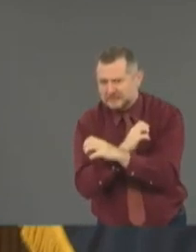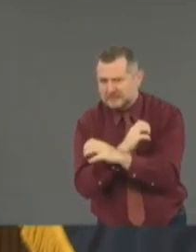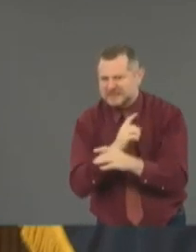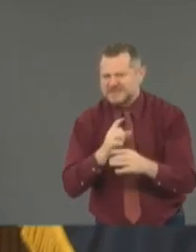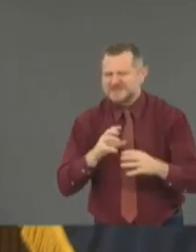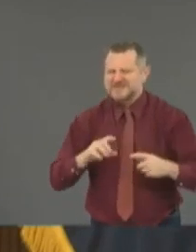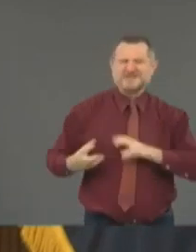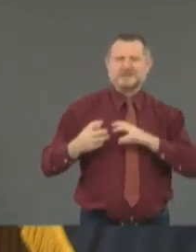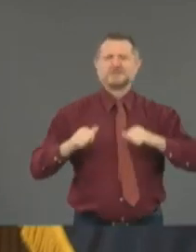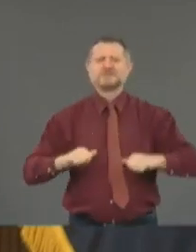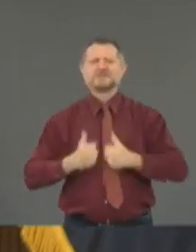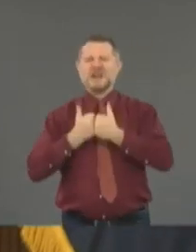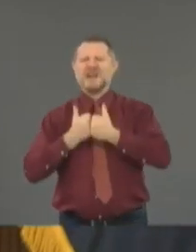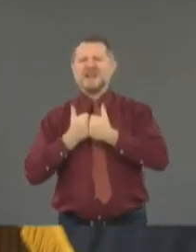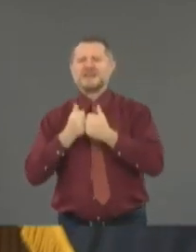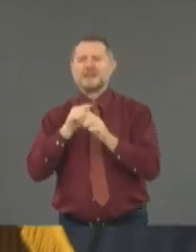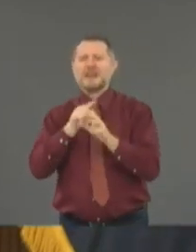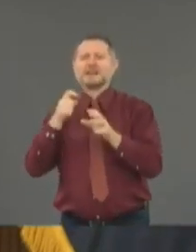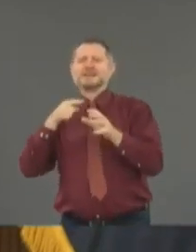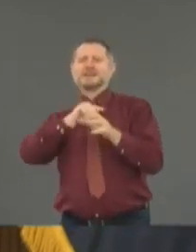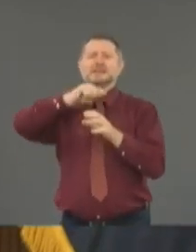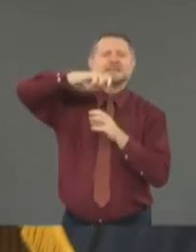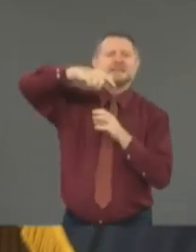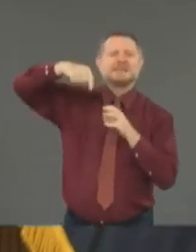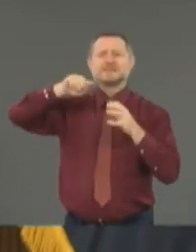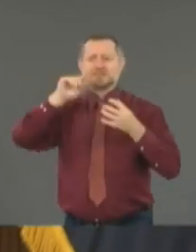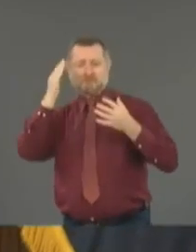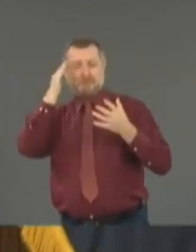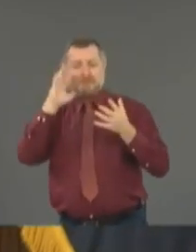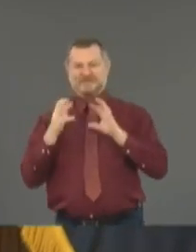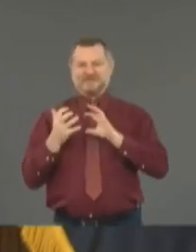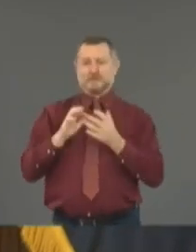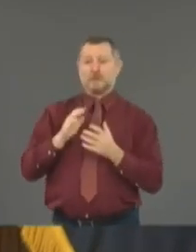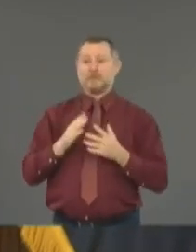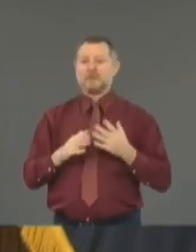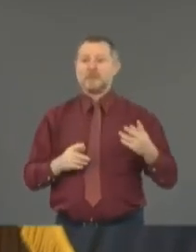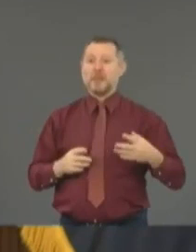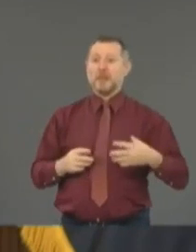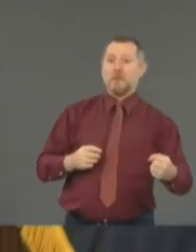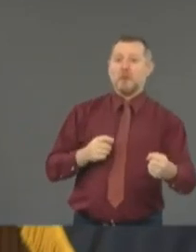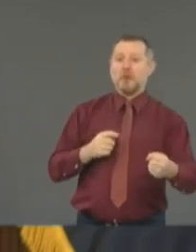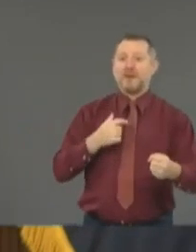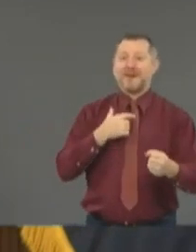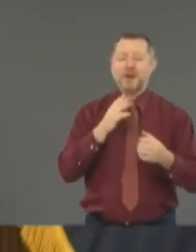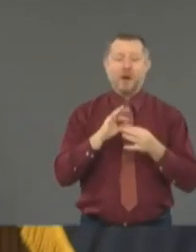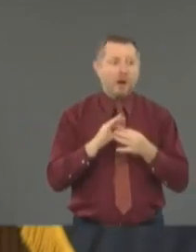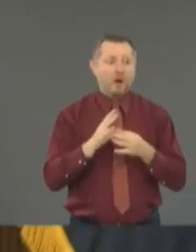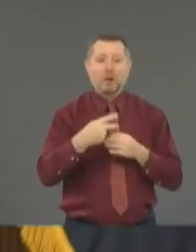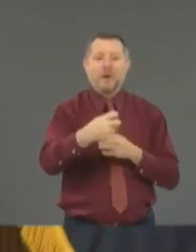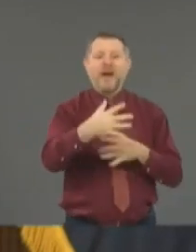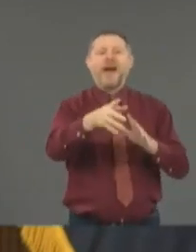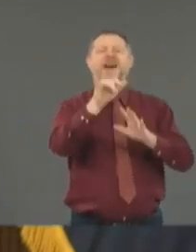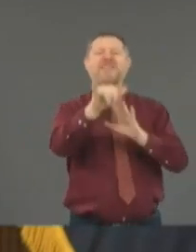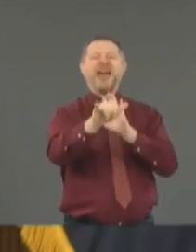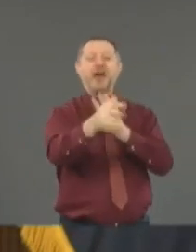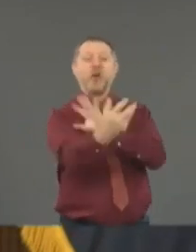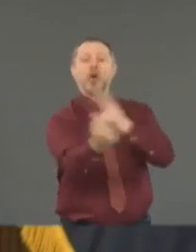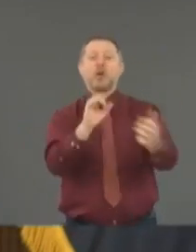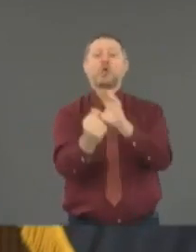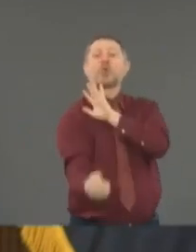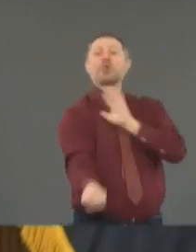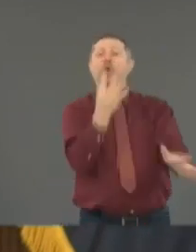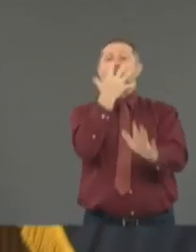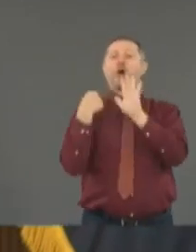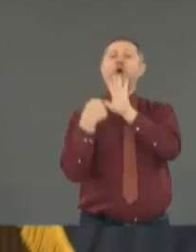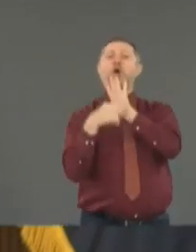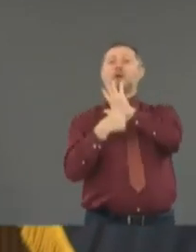environment where people are looking to take anything you say and use it against you. And it is extraordinarily